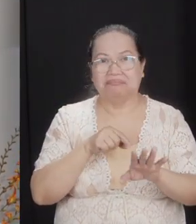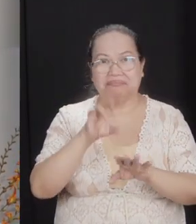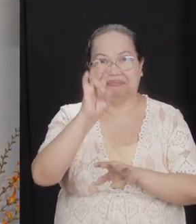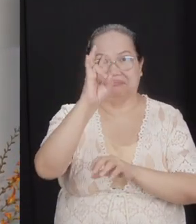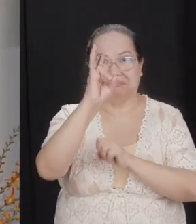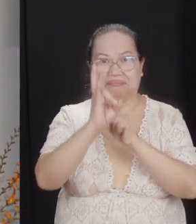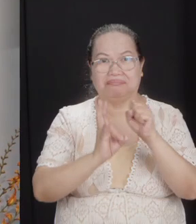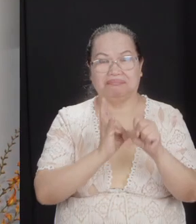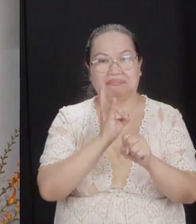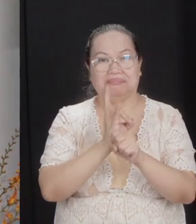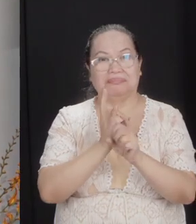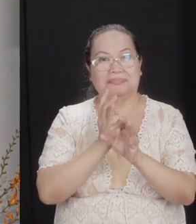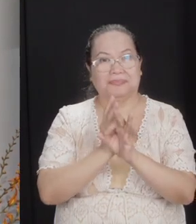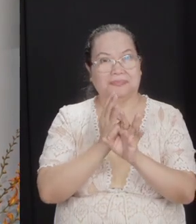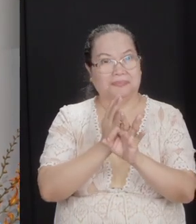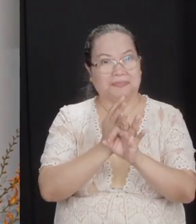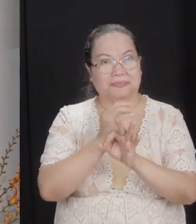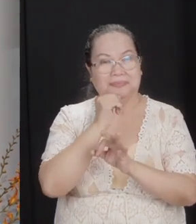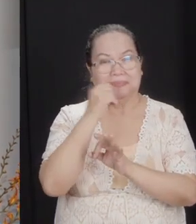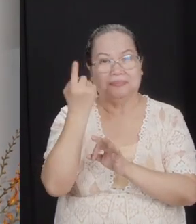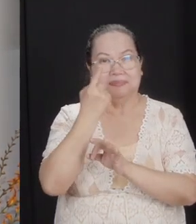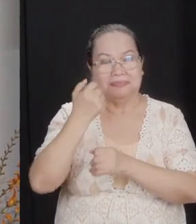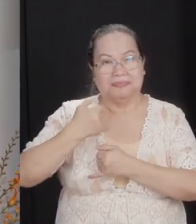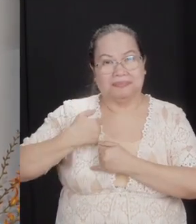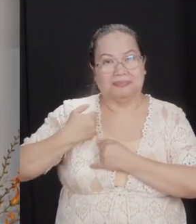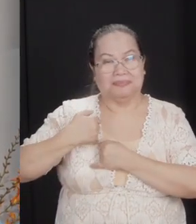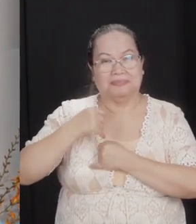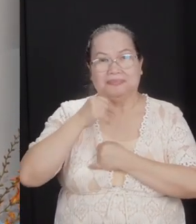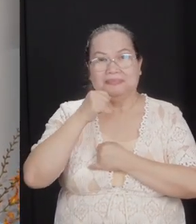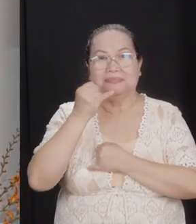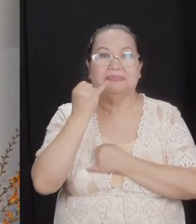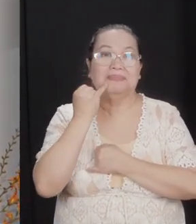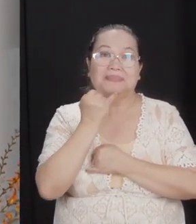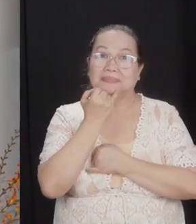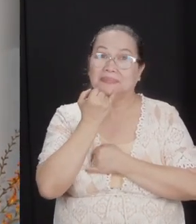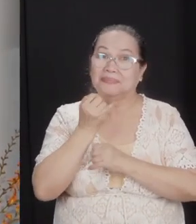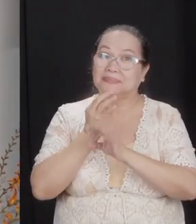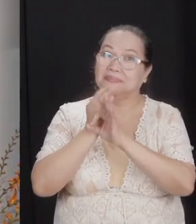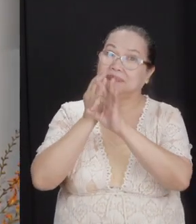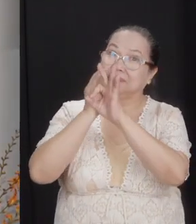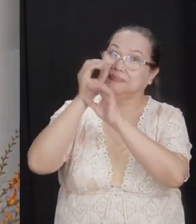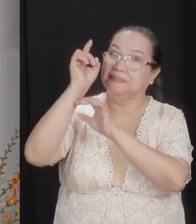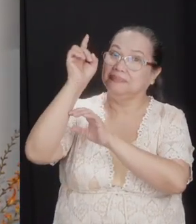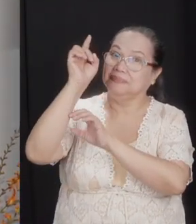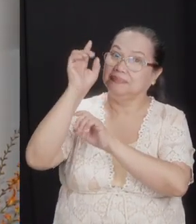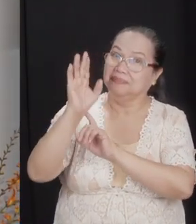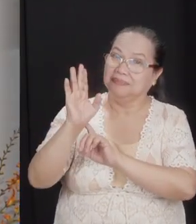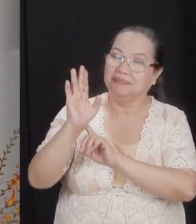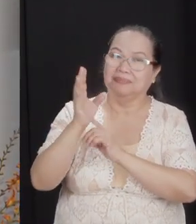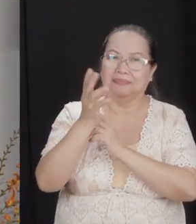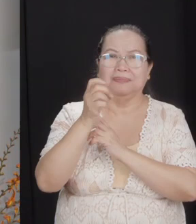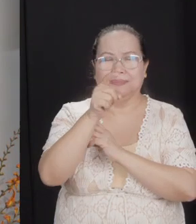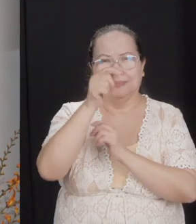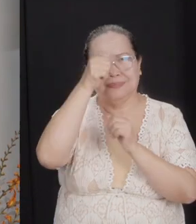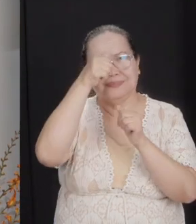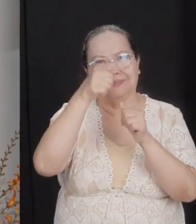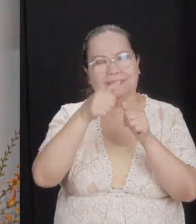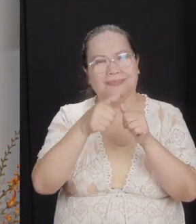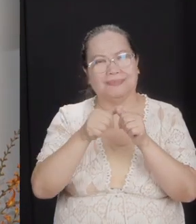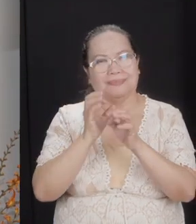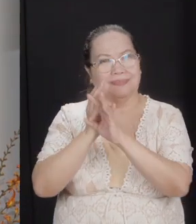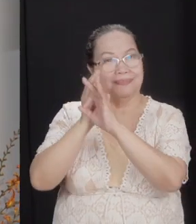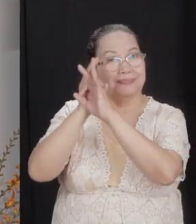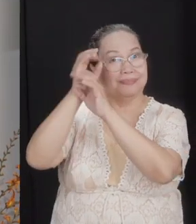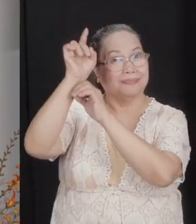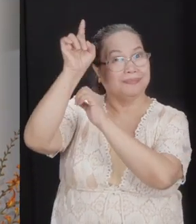friends, is faithfulness. Not just to Joshua, not just to Israel. It was faithfulness to God. And I want you to remember that faithfulness